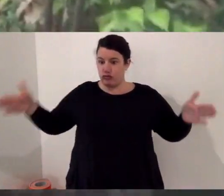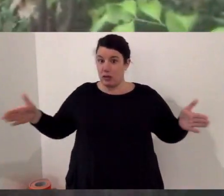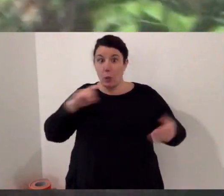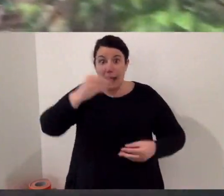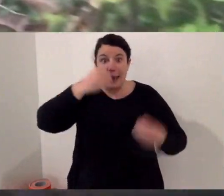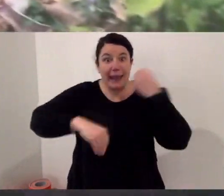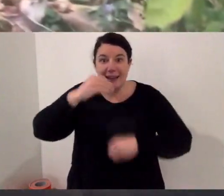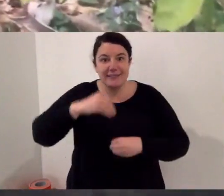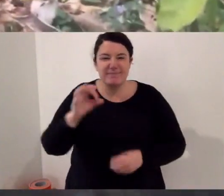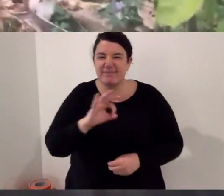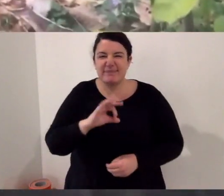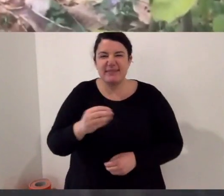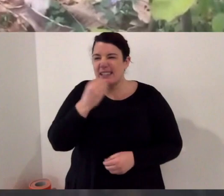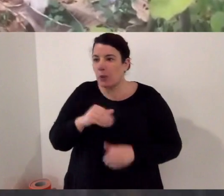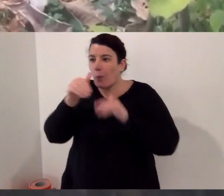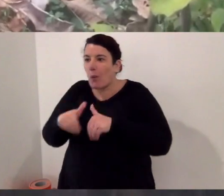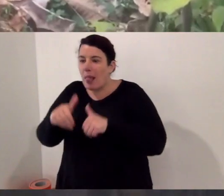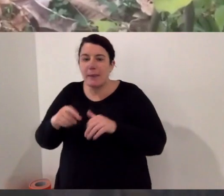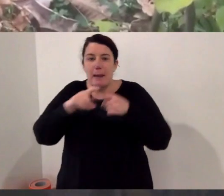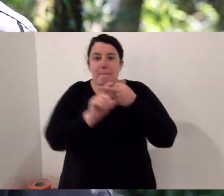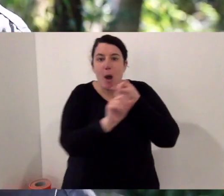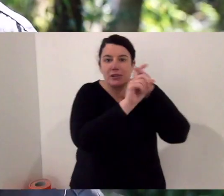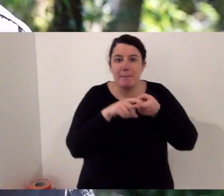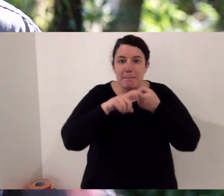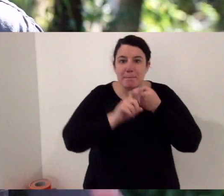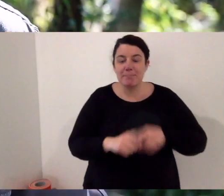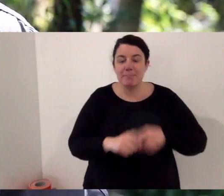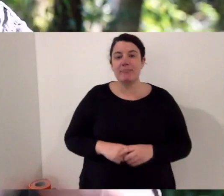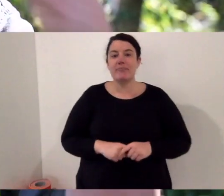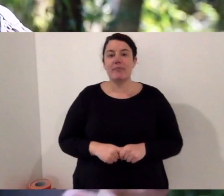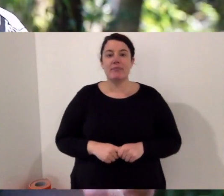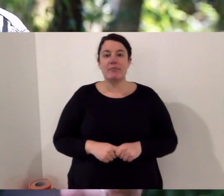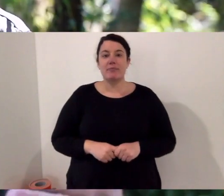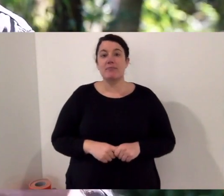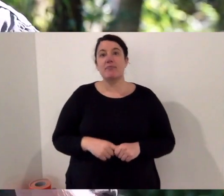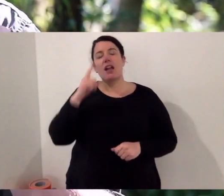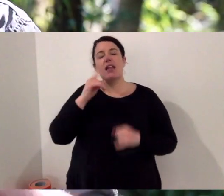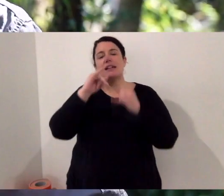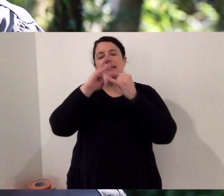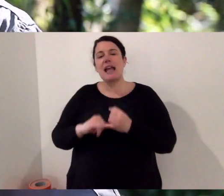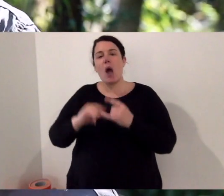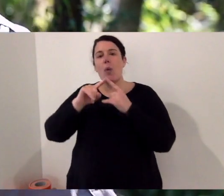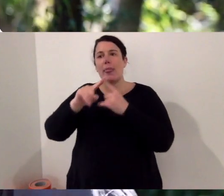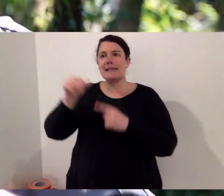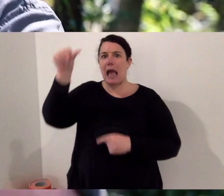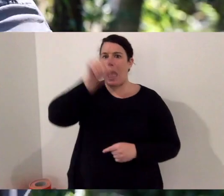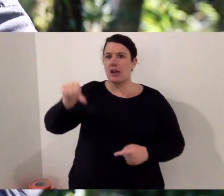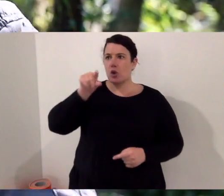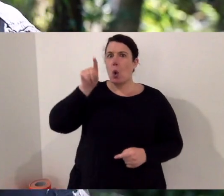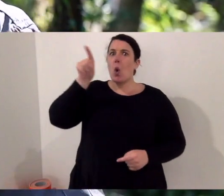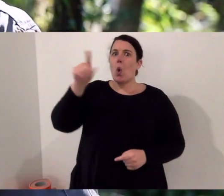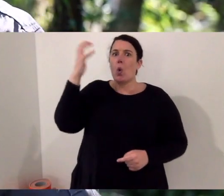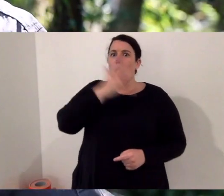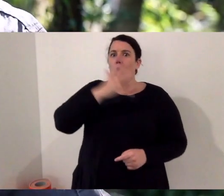could potentially be a threat to people, but it doesn't eat people. It eats things like small wallabies and possums. If you jumped just over to